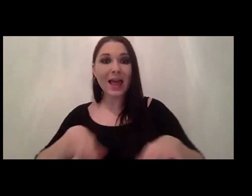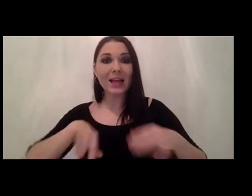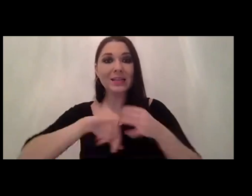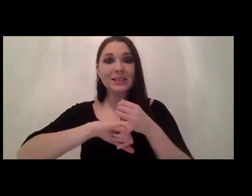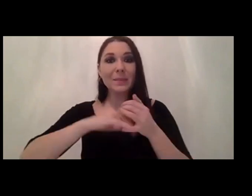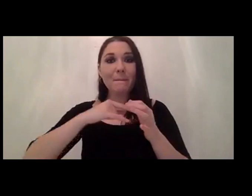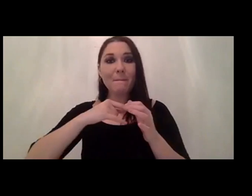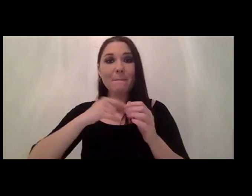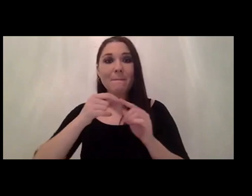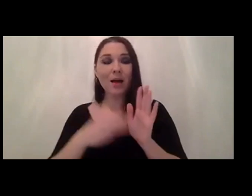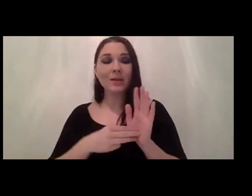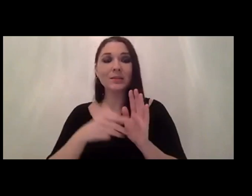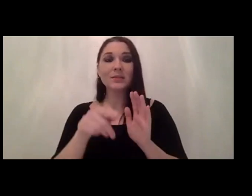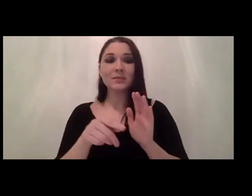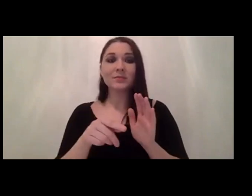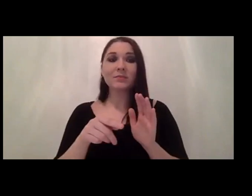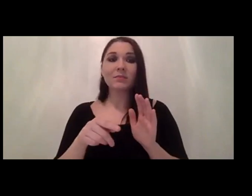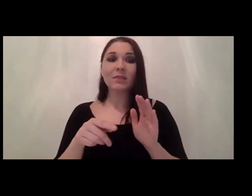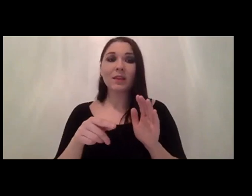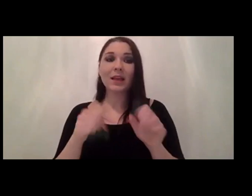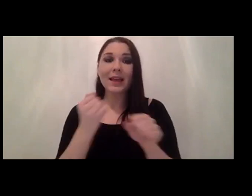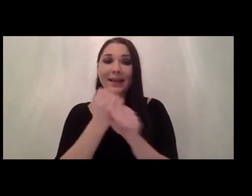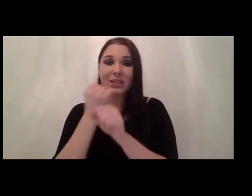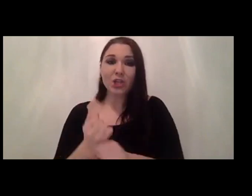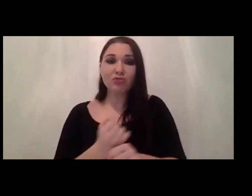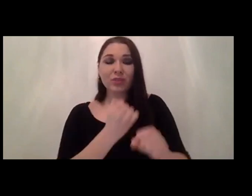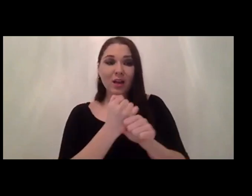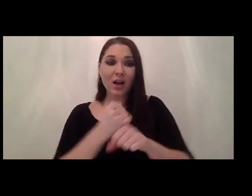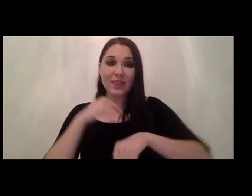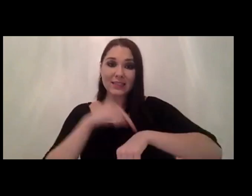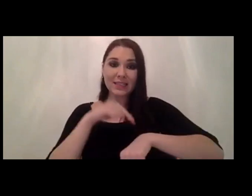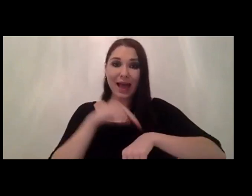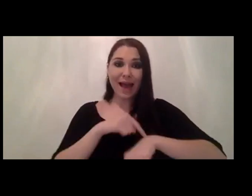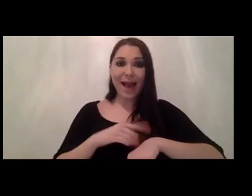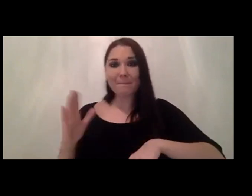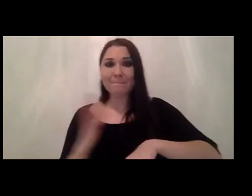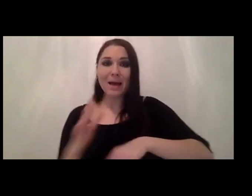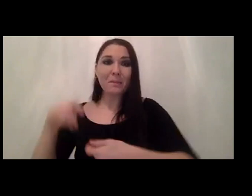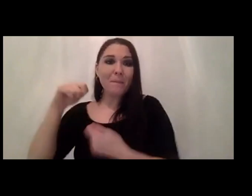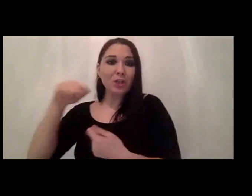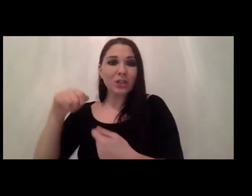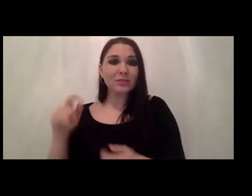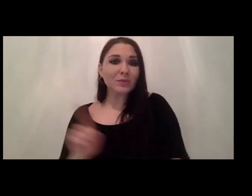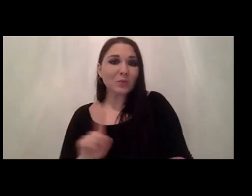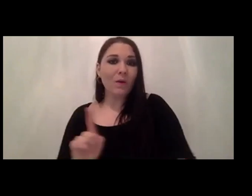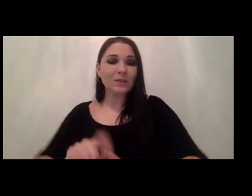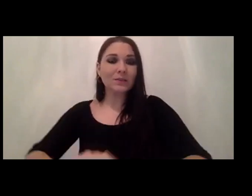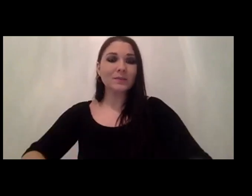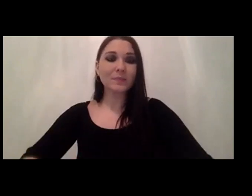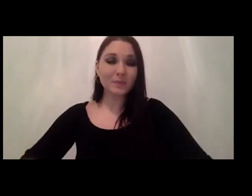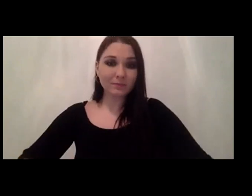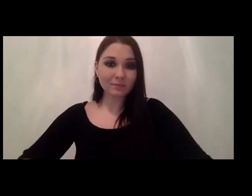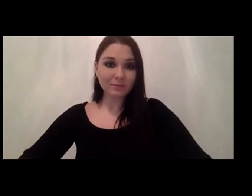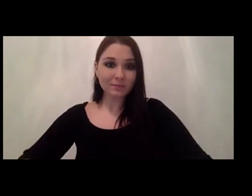computer vision solutions the approximate implementation time and the approximate budget okay the the